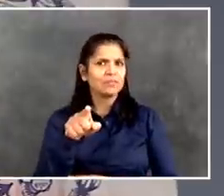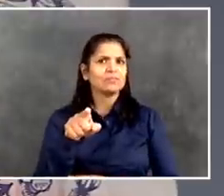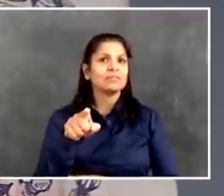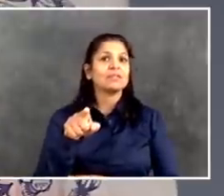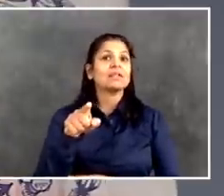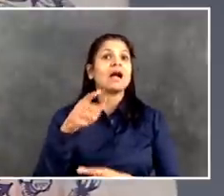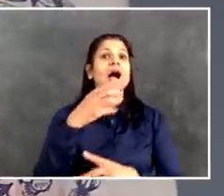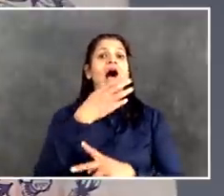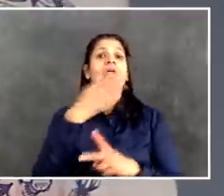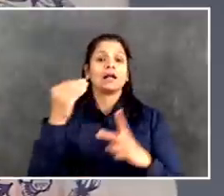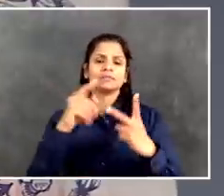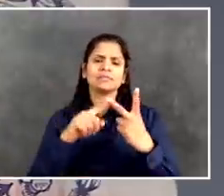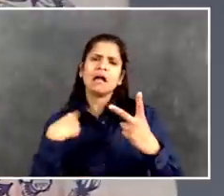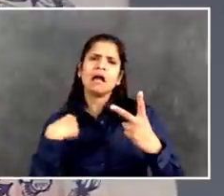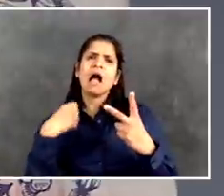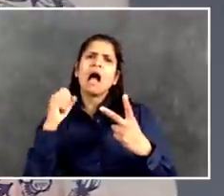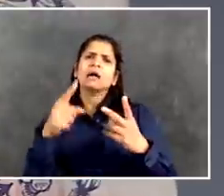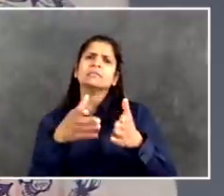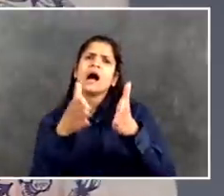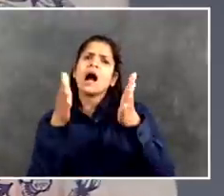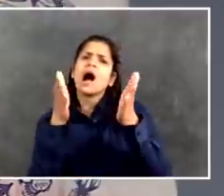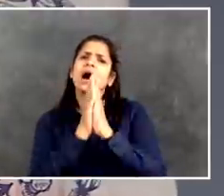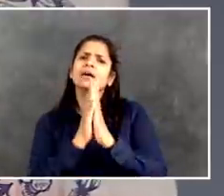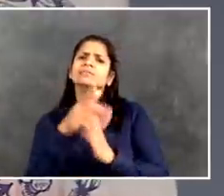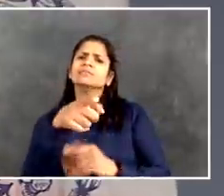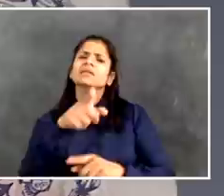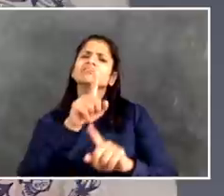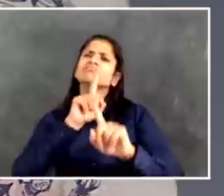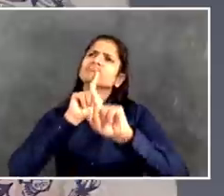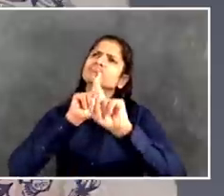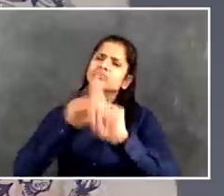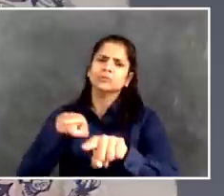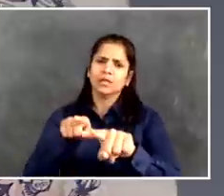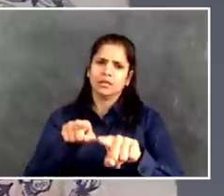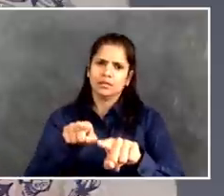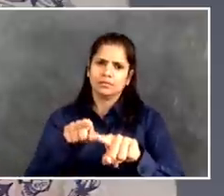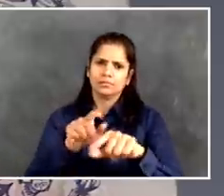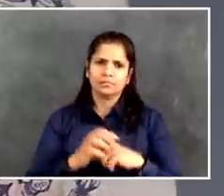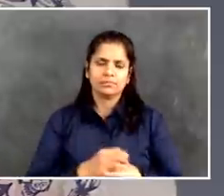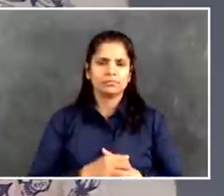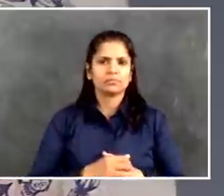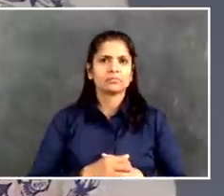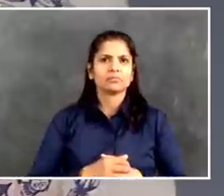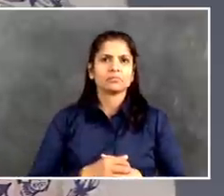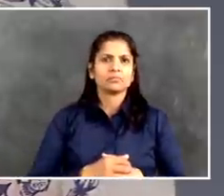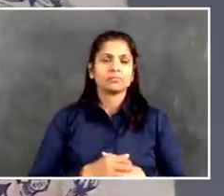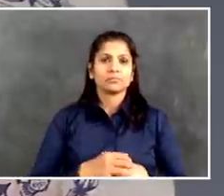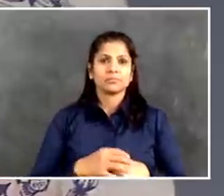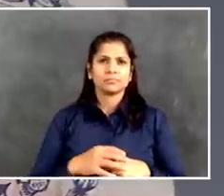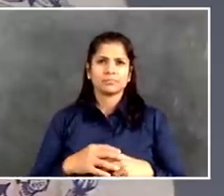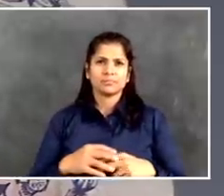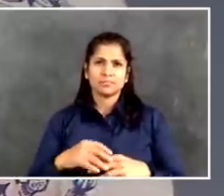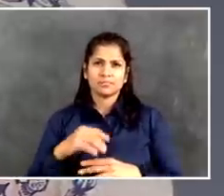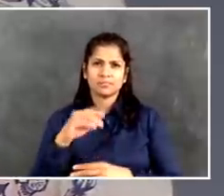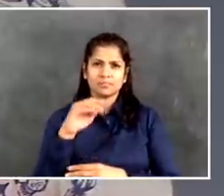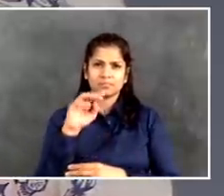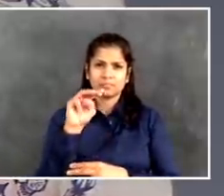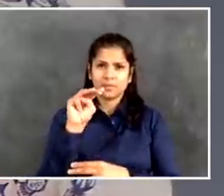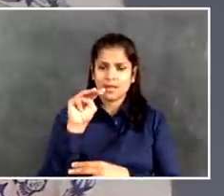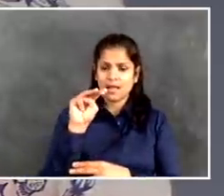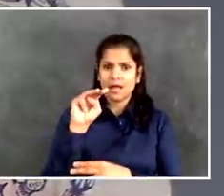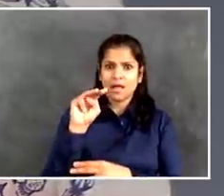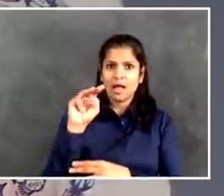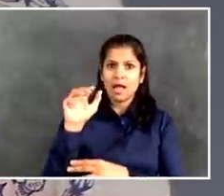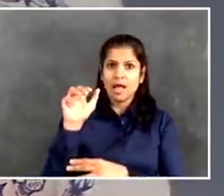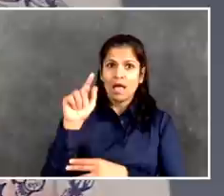pertain to homelessness in the subway. Interim transit, New York City transit President Sarah Feinberg said, we urge the city to take